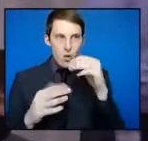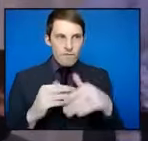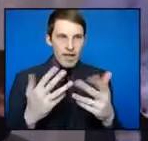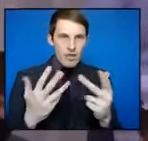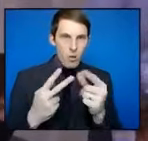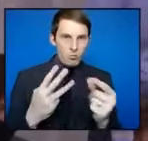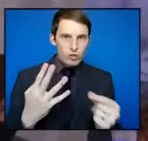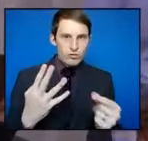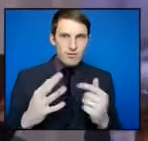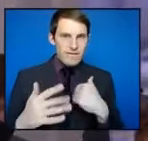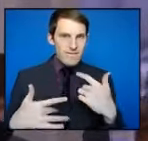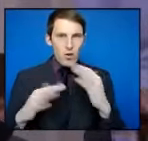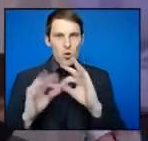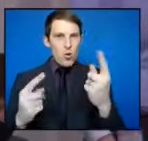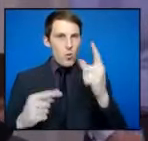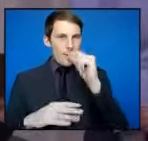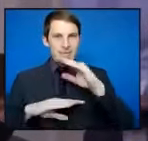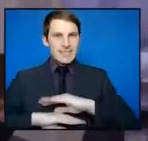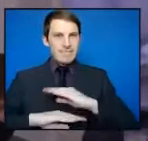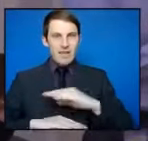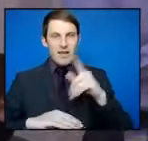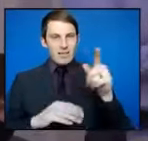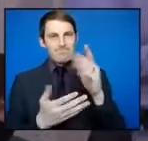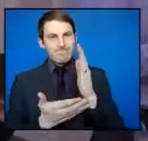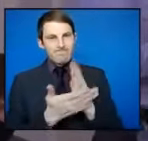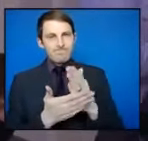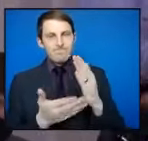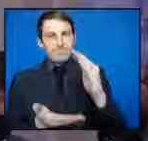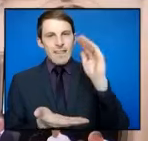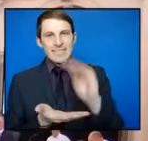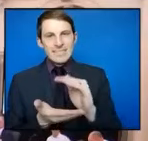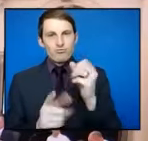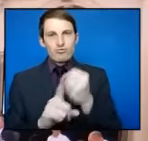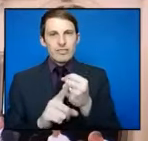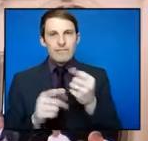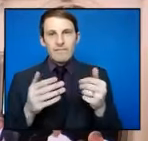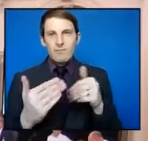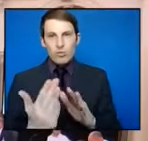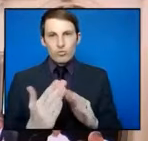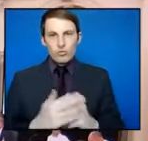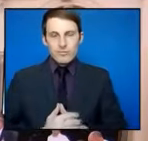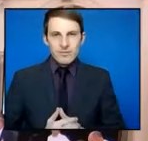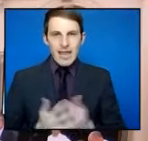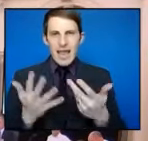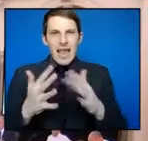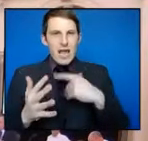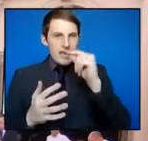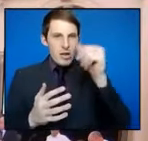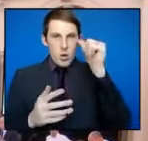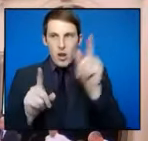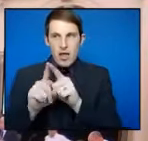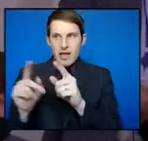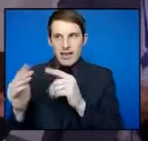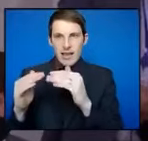I don't think, that they're actually the least restrictive. Like, how can anyone know this? Like, even if the Equal Opportunity and Human Rights Commission